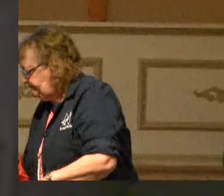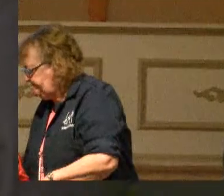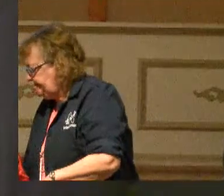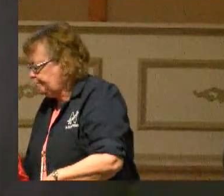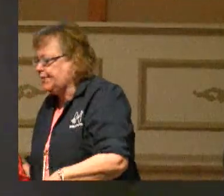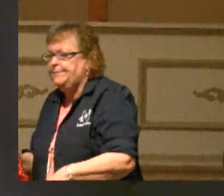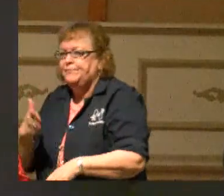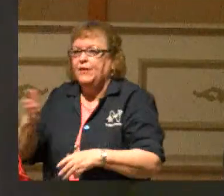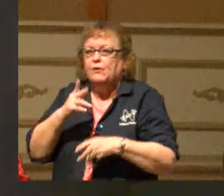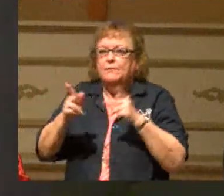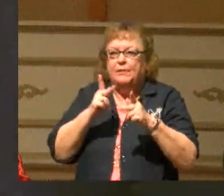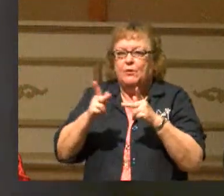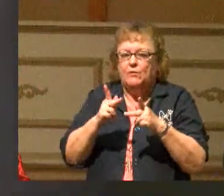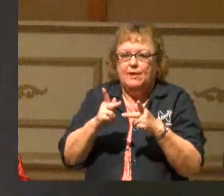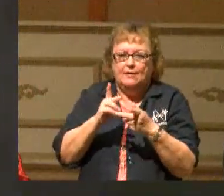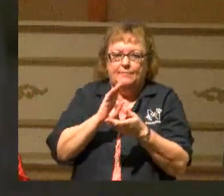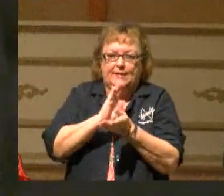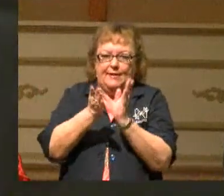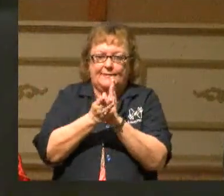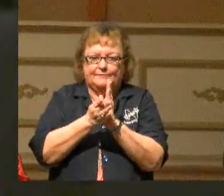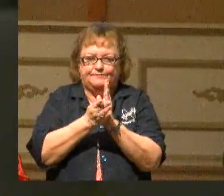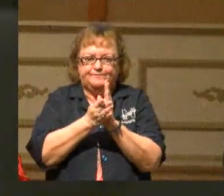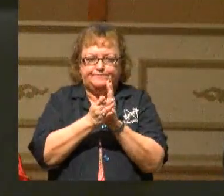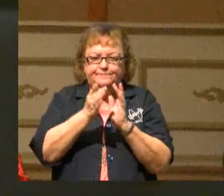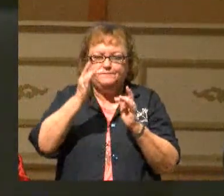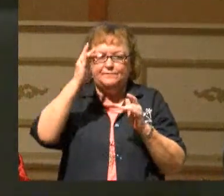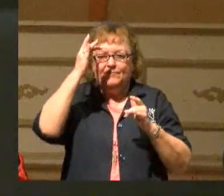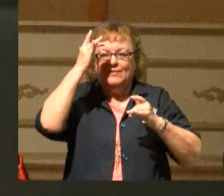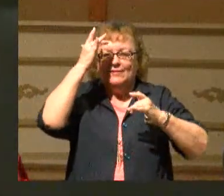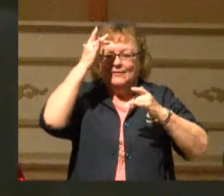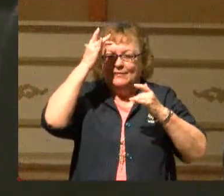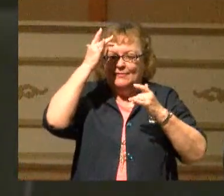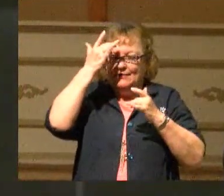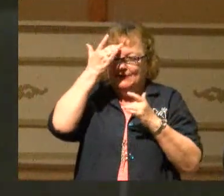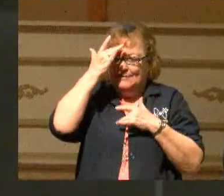I just mentioned the word coughing. Expect someone to start coughing now.